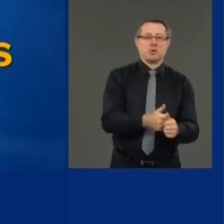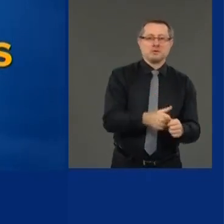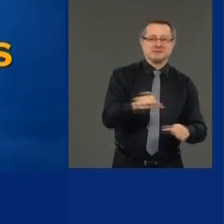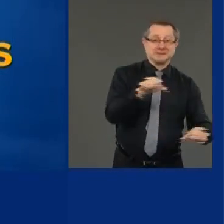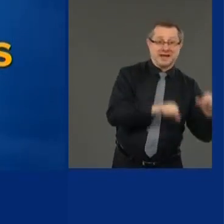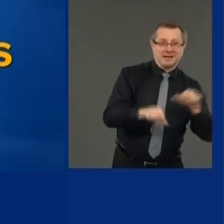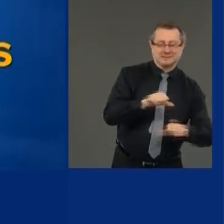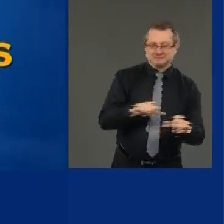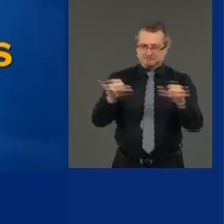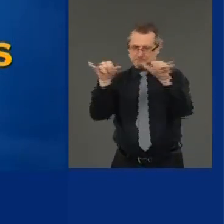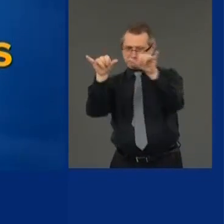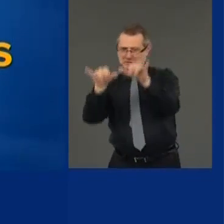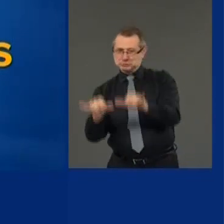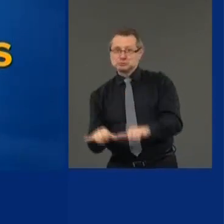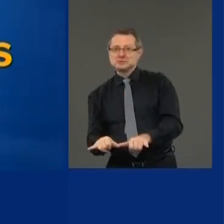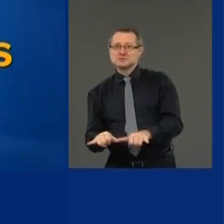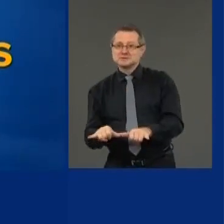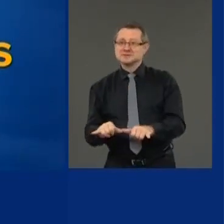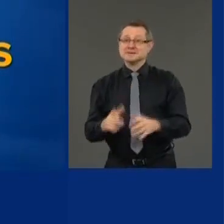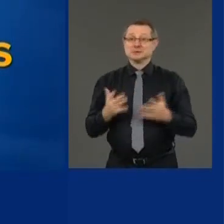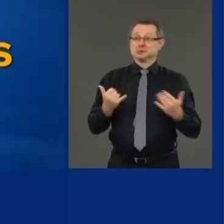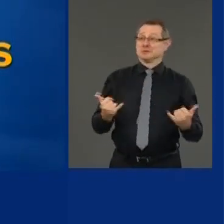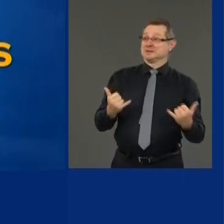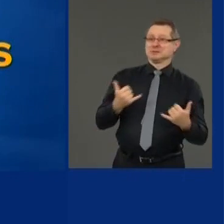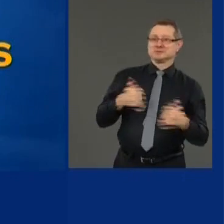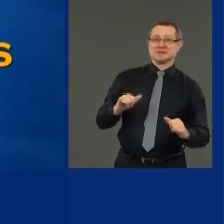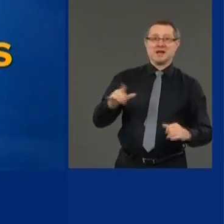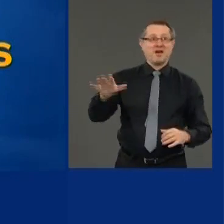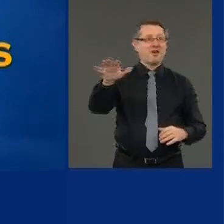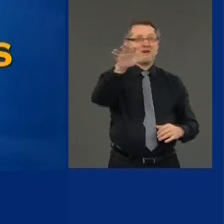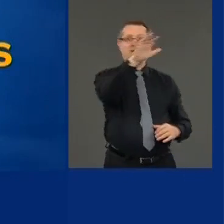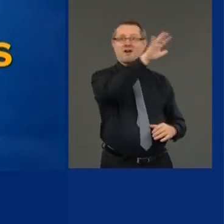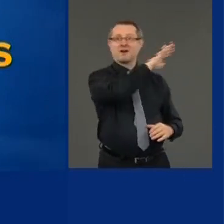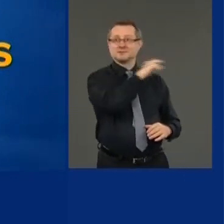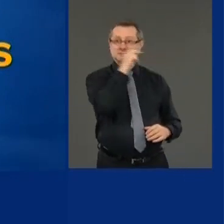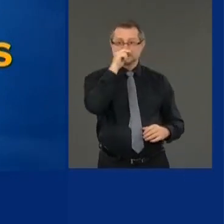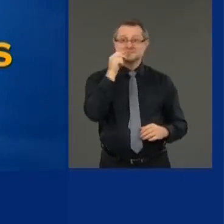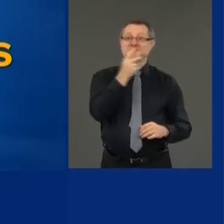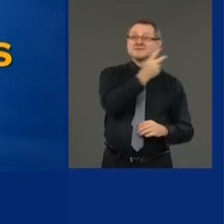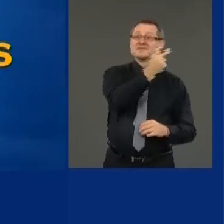people who are operating politically